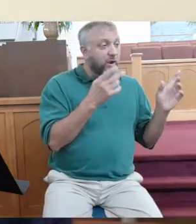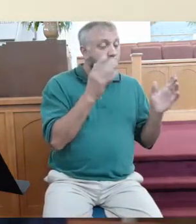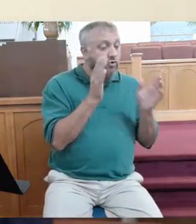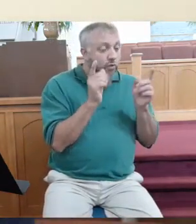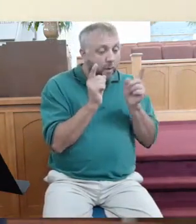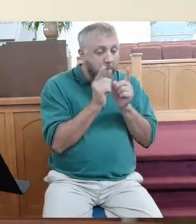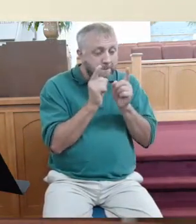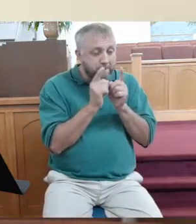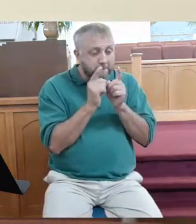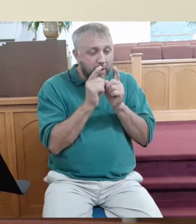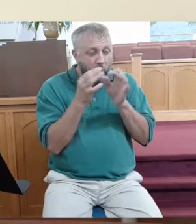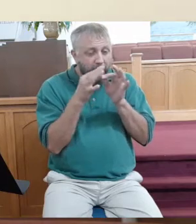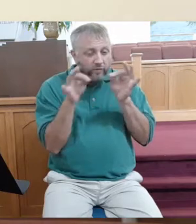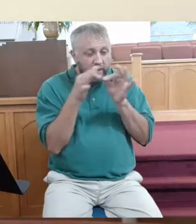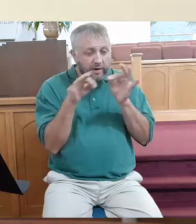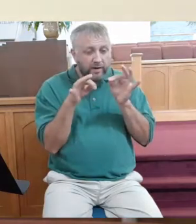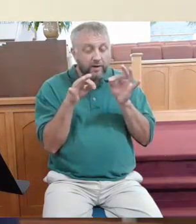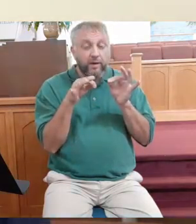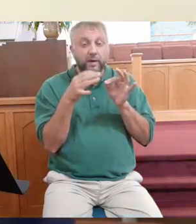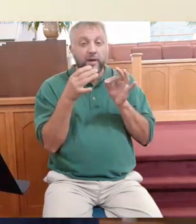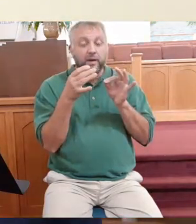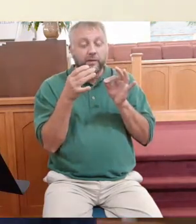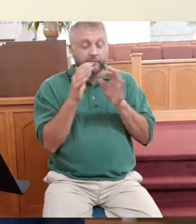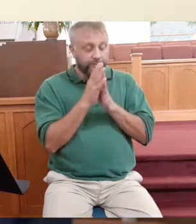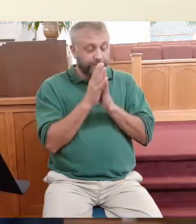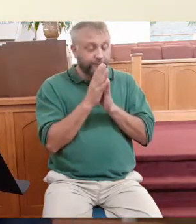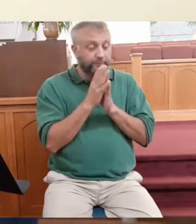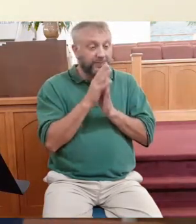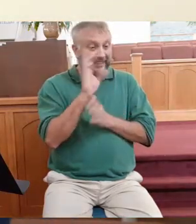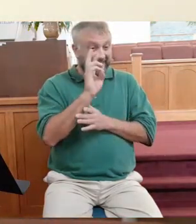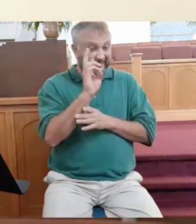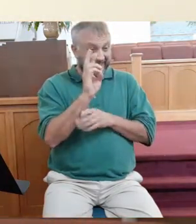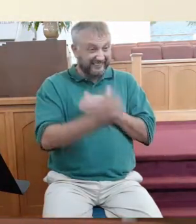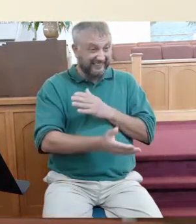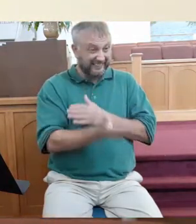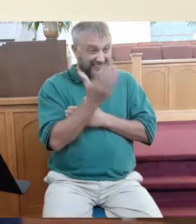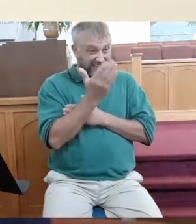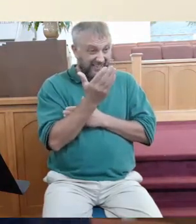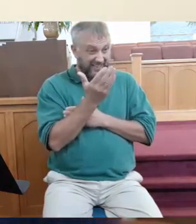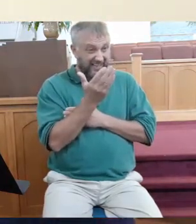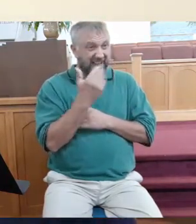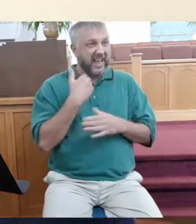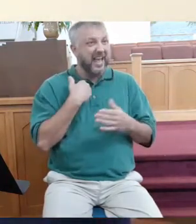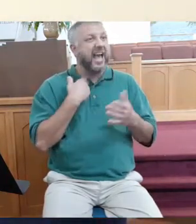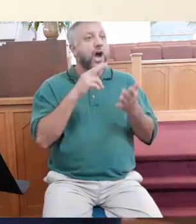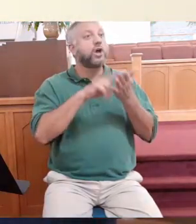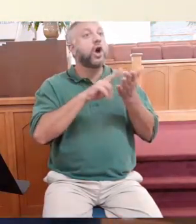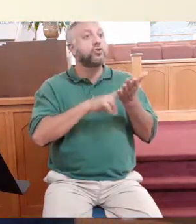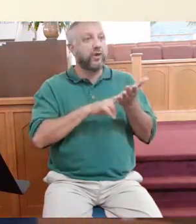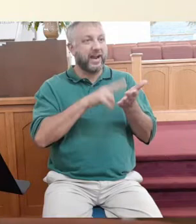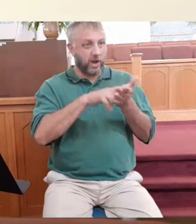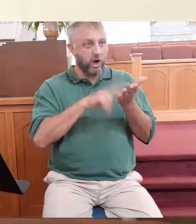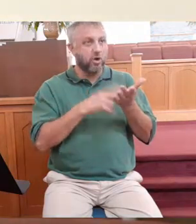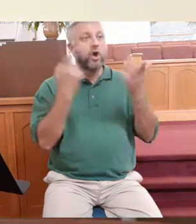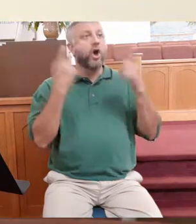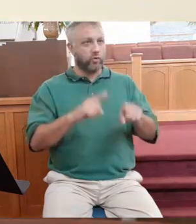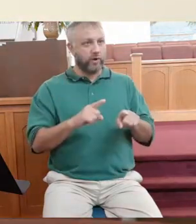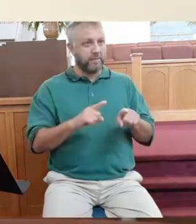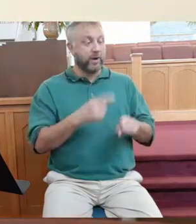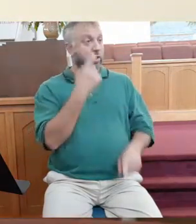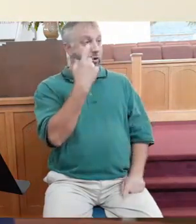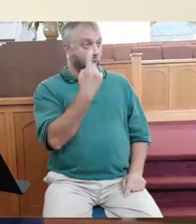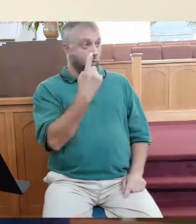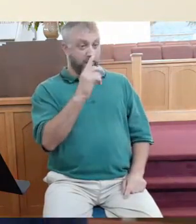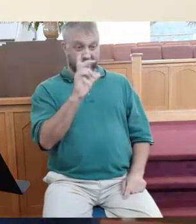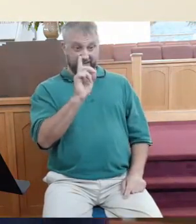This is important in the parable. Watch. The first, the six o'clock employees had a contract. Remember, they had an agreement.